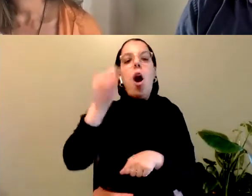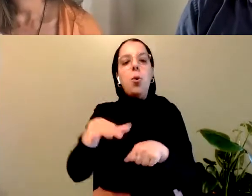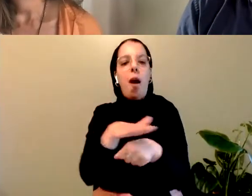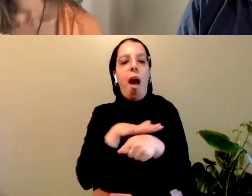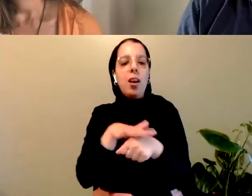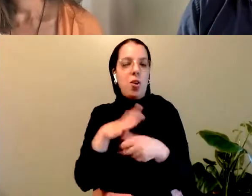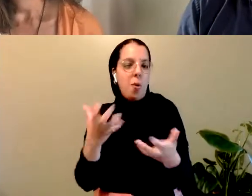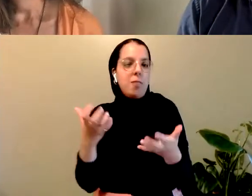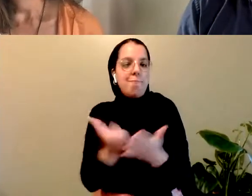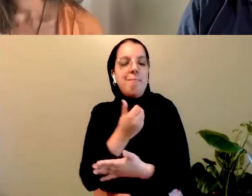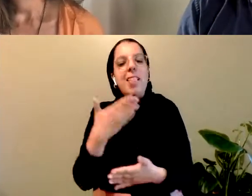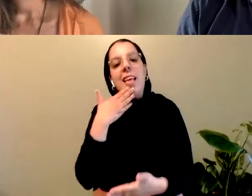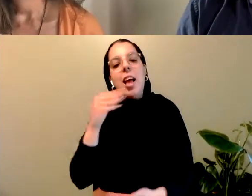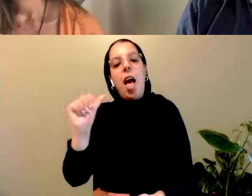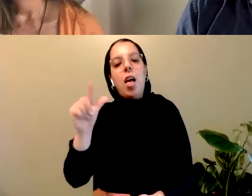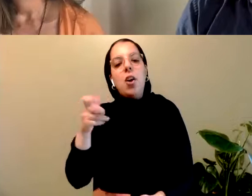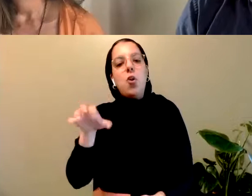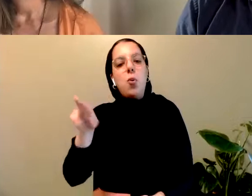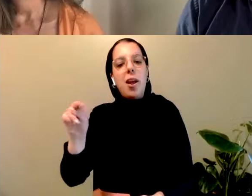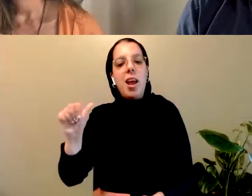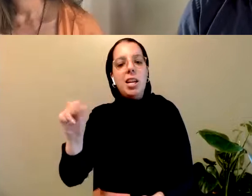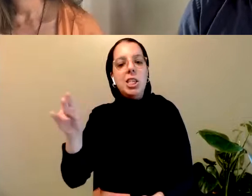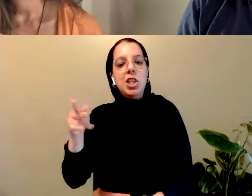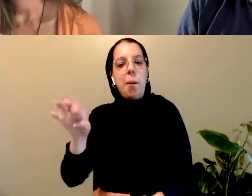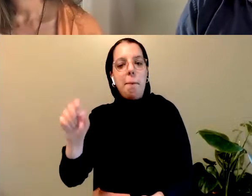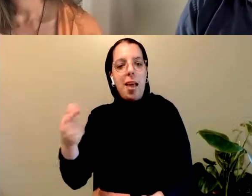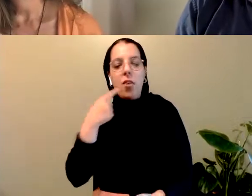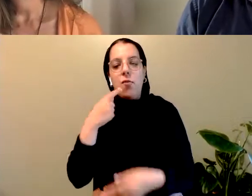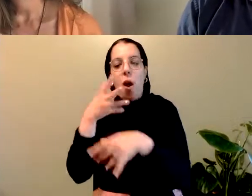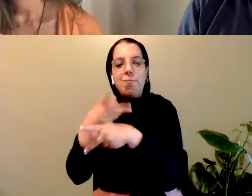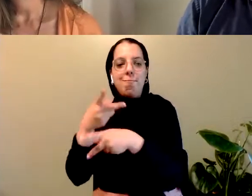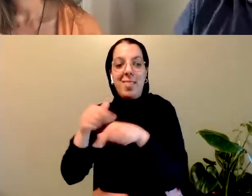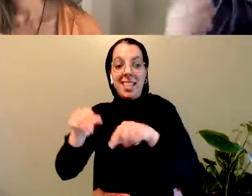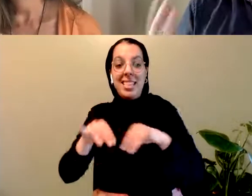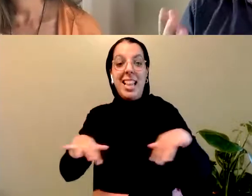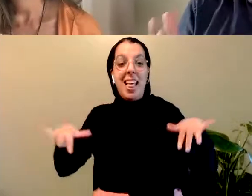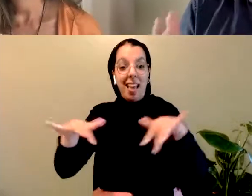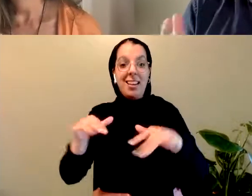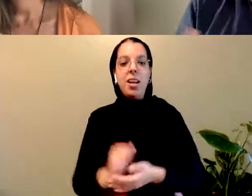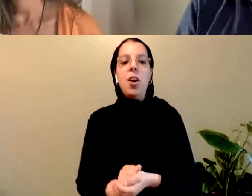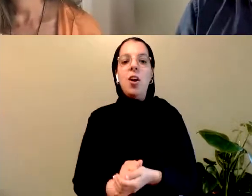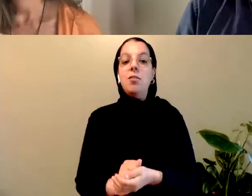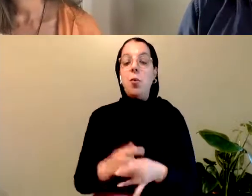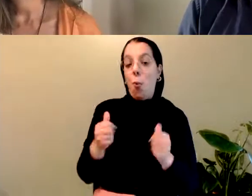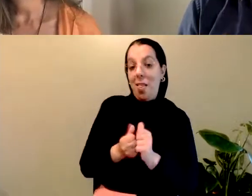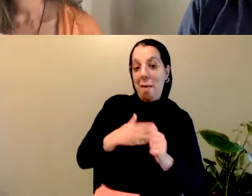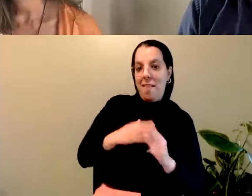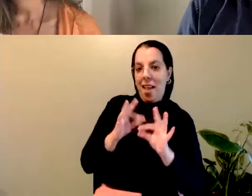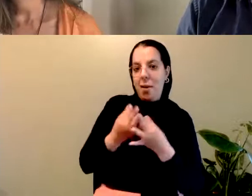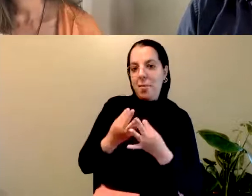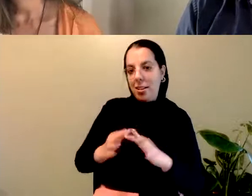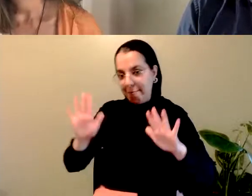Anishinaabe for their stewardship of this land. On behalf of my family, I raise my hands to you in respect and honour.